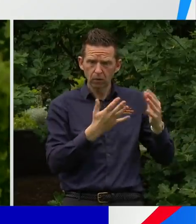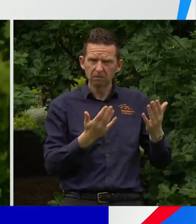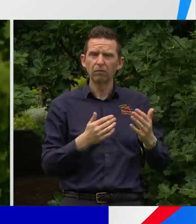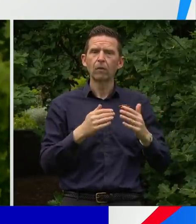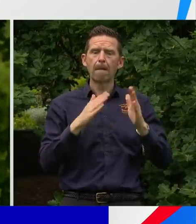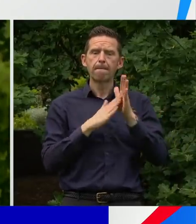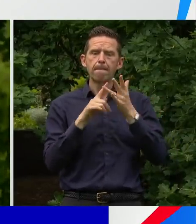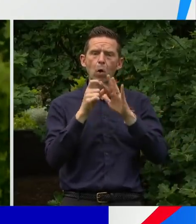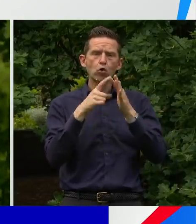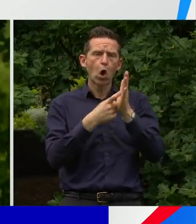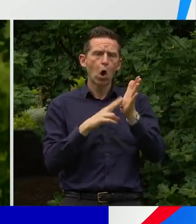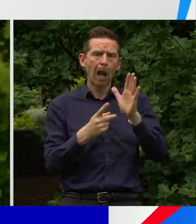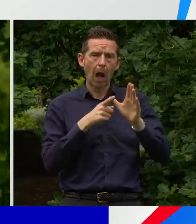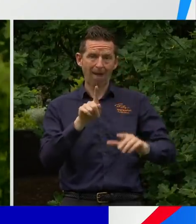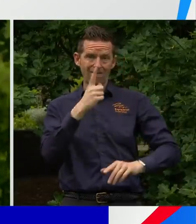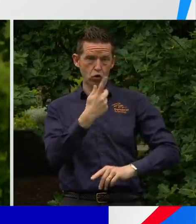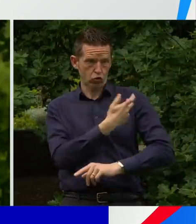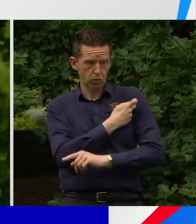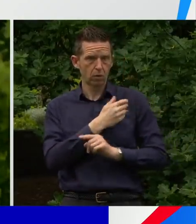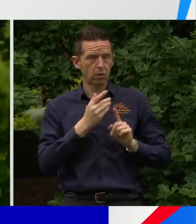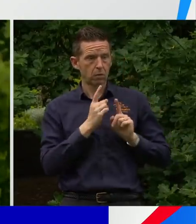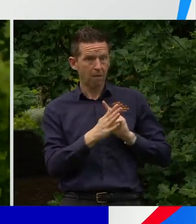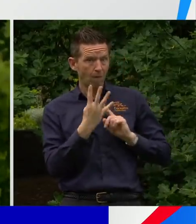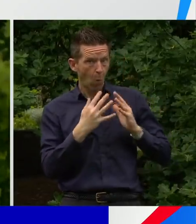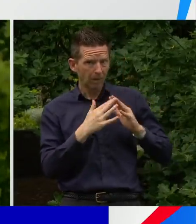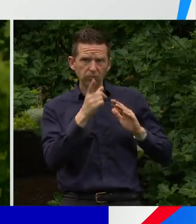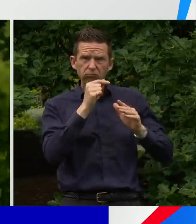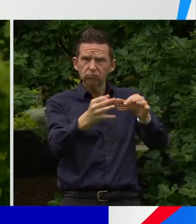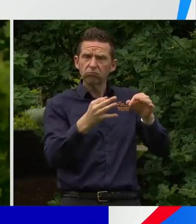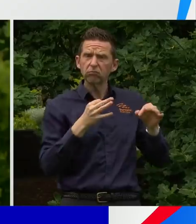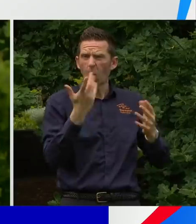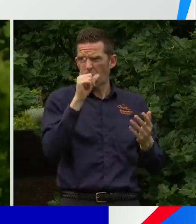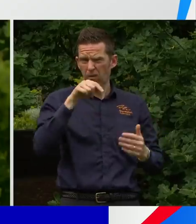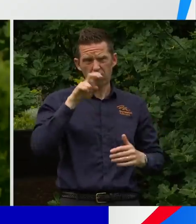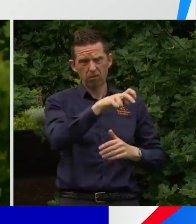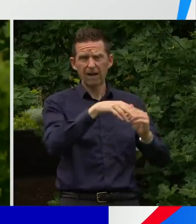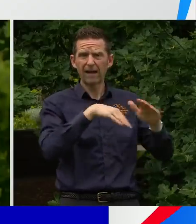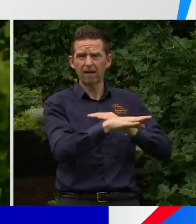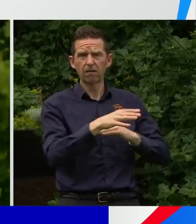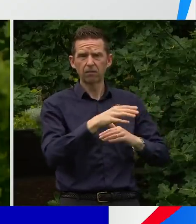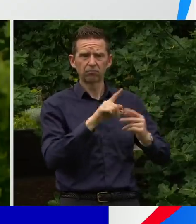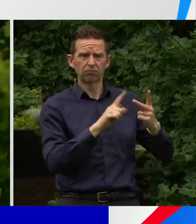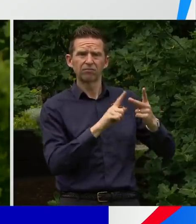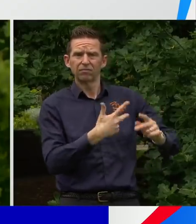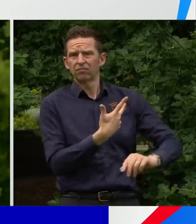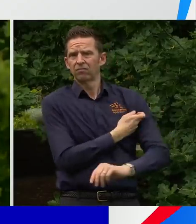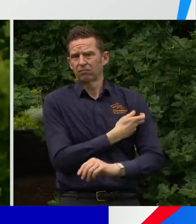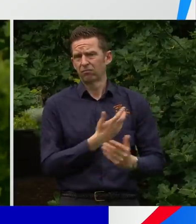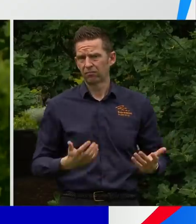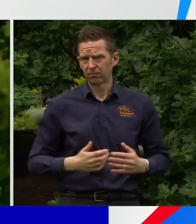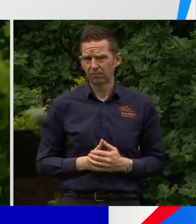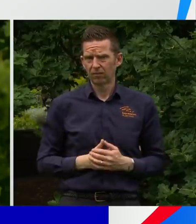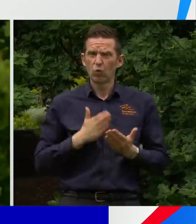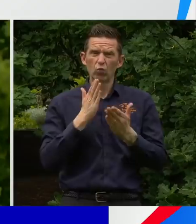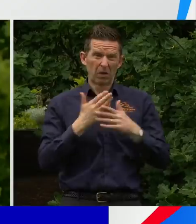please come forward. There are appointments available. There are walk-ups where you can simply walk up and get the dose that you need. There's never been more